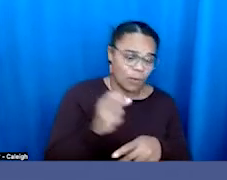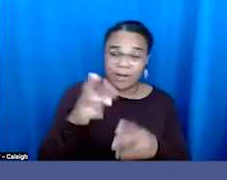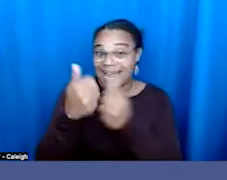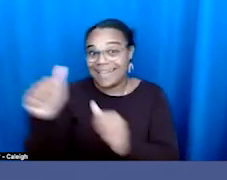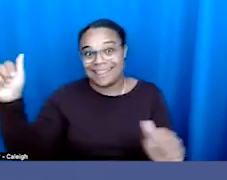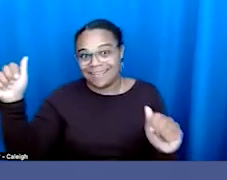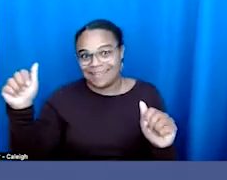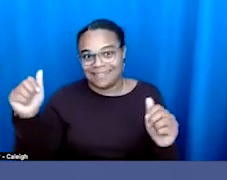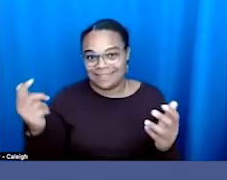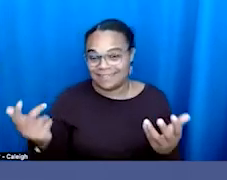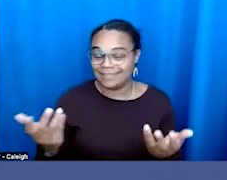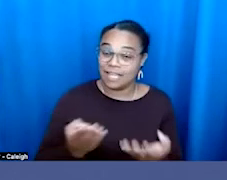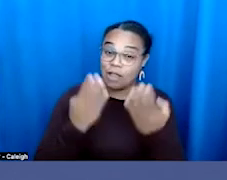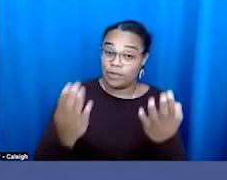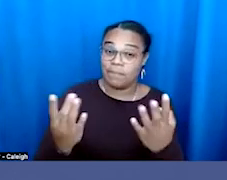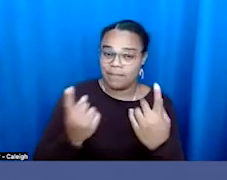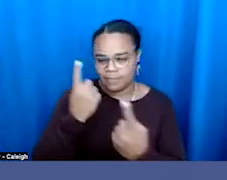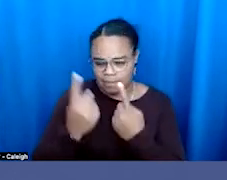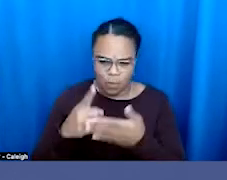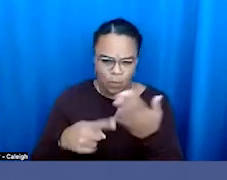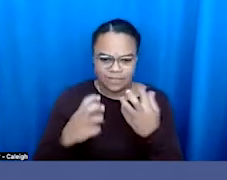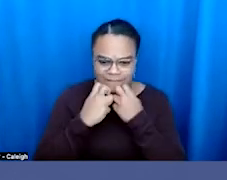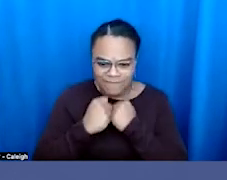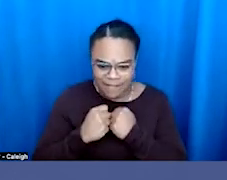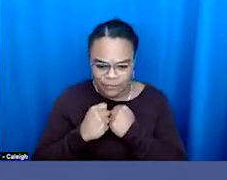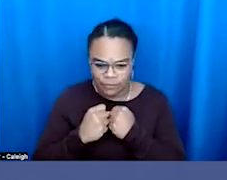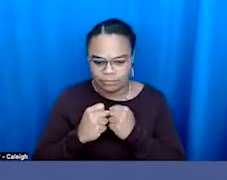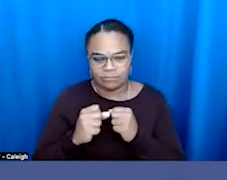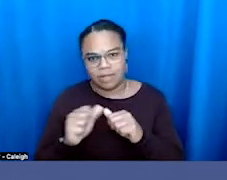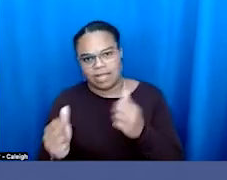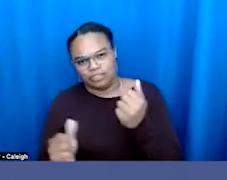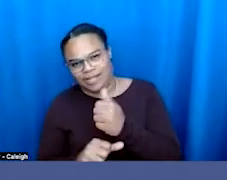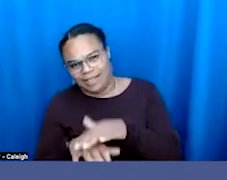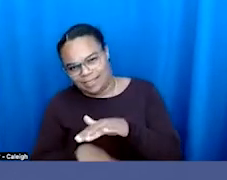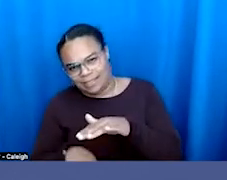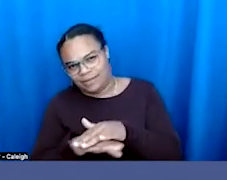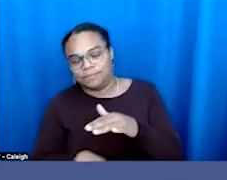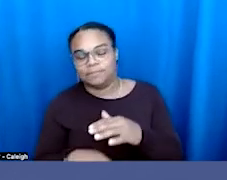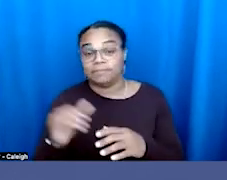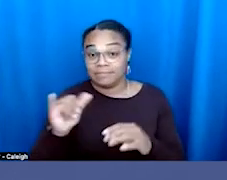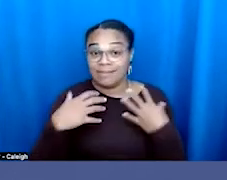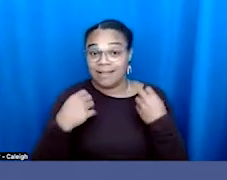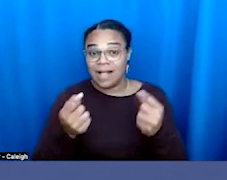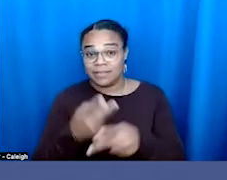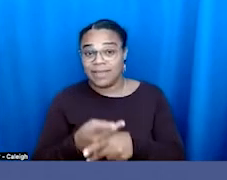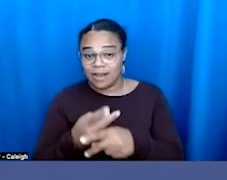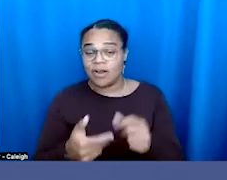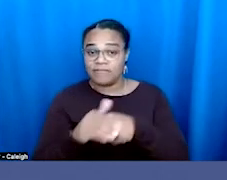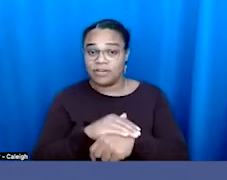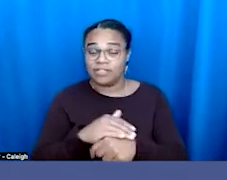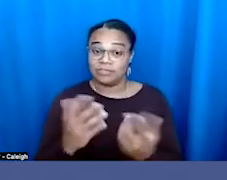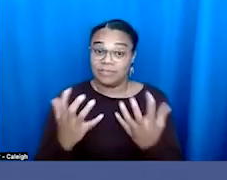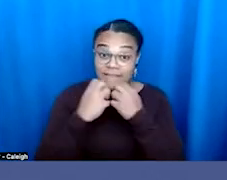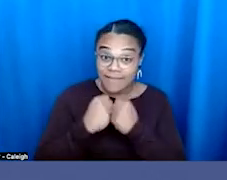think about, well, what's the value underneath it? And if you can get to that value, like in the case of healthcare coverage, the value